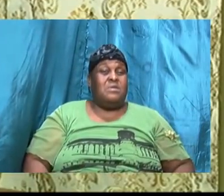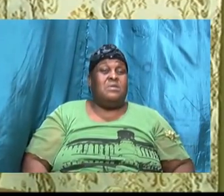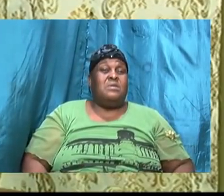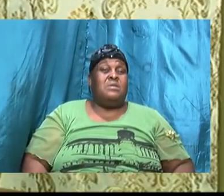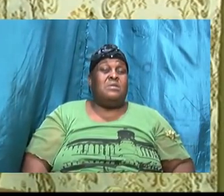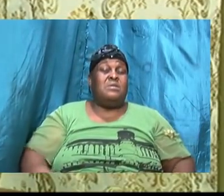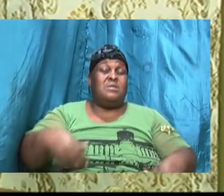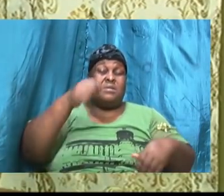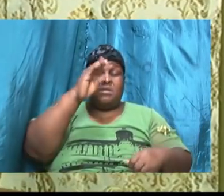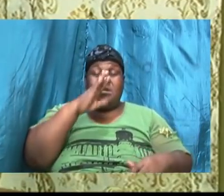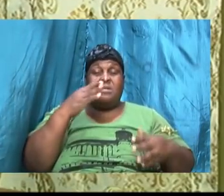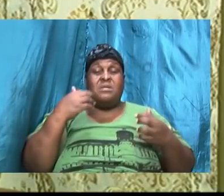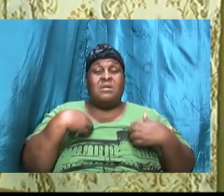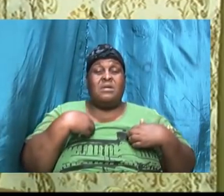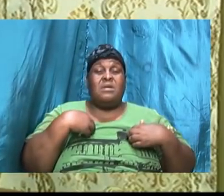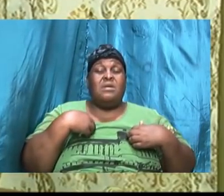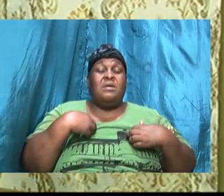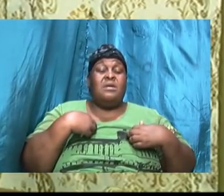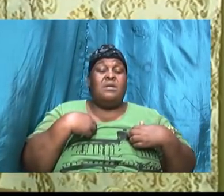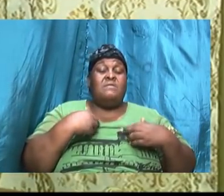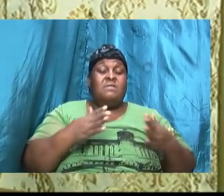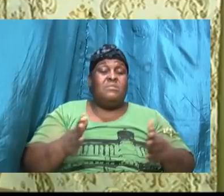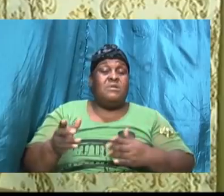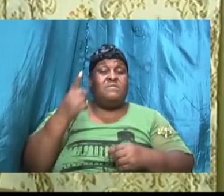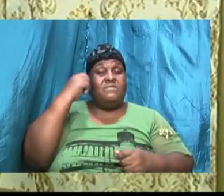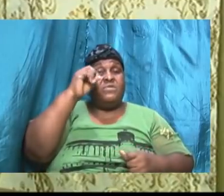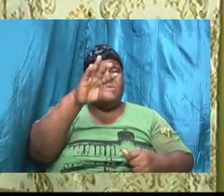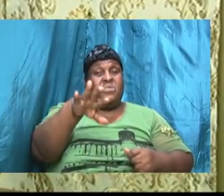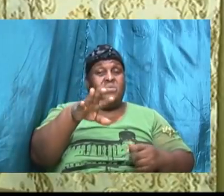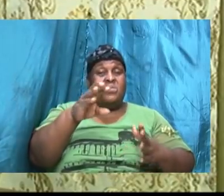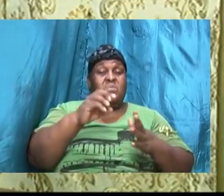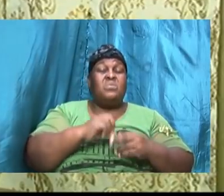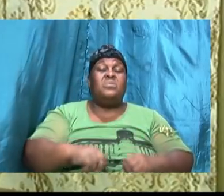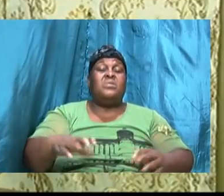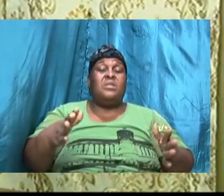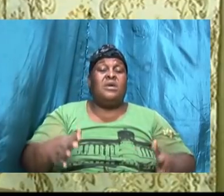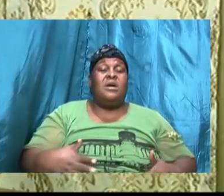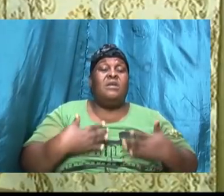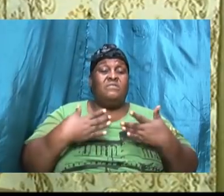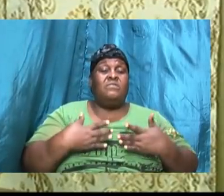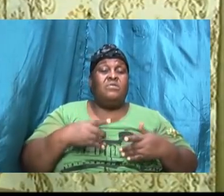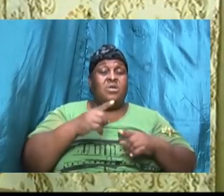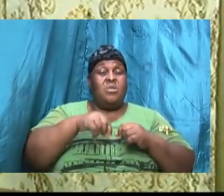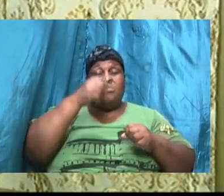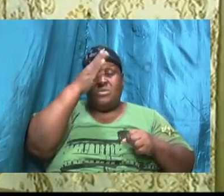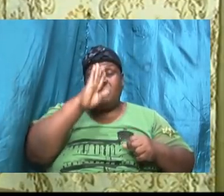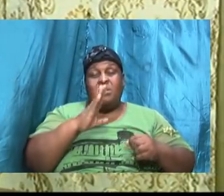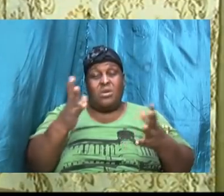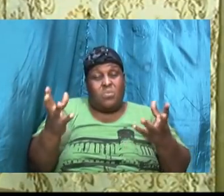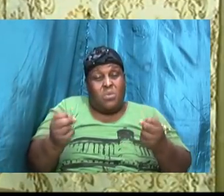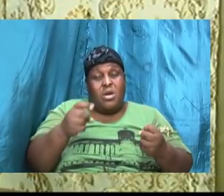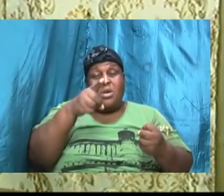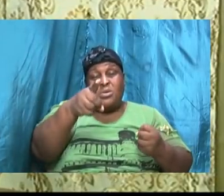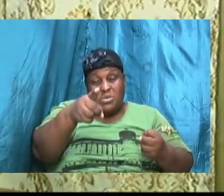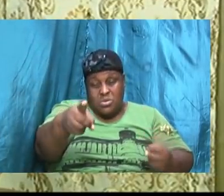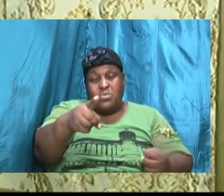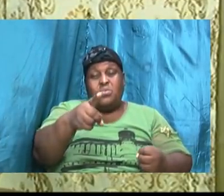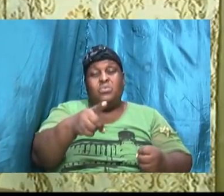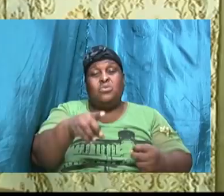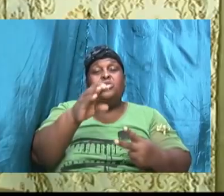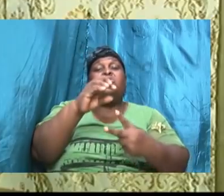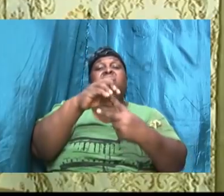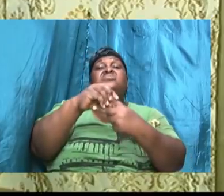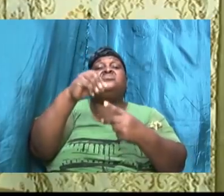you to traverse and he wants you to walk this road according to his will like I said he is